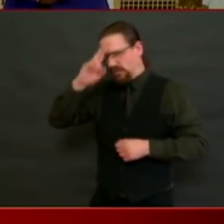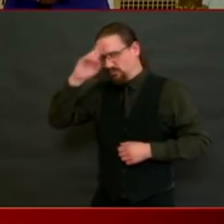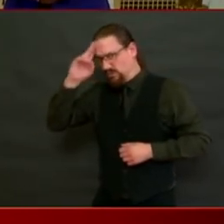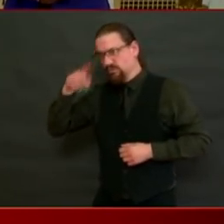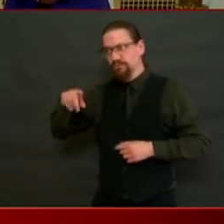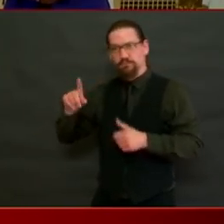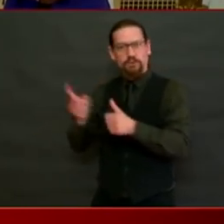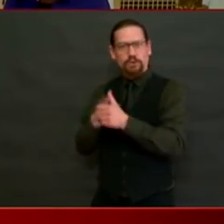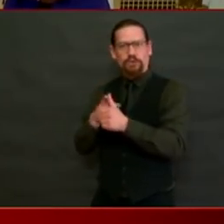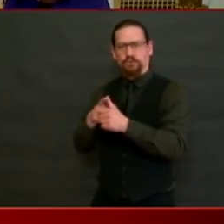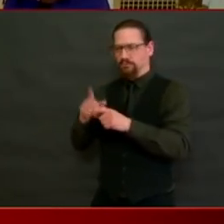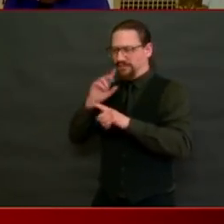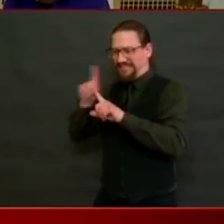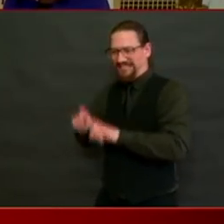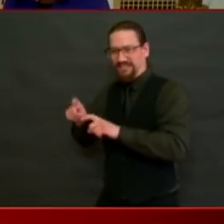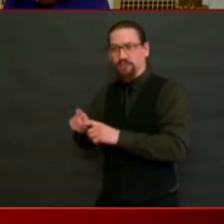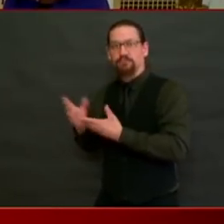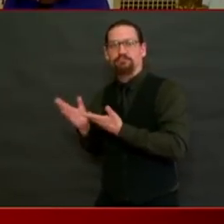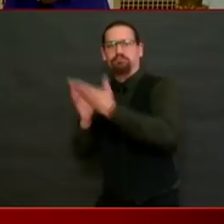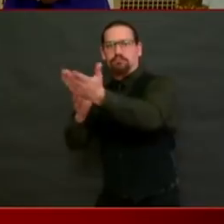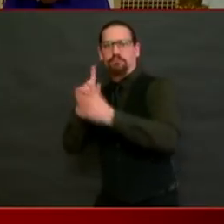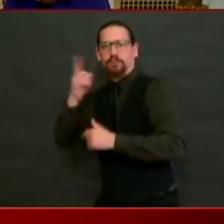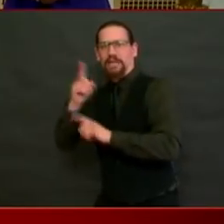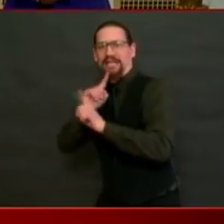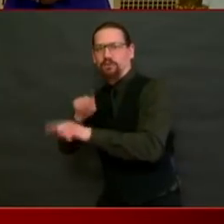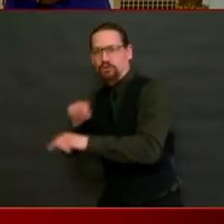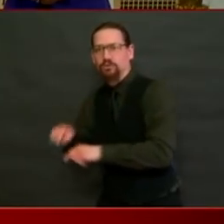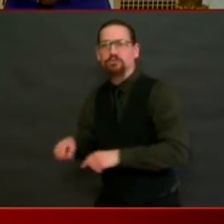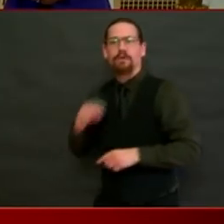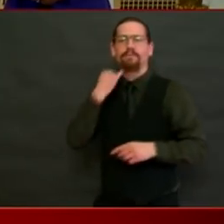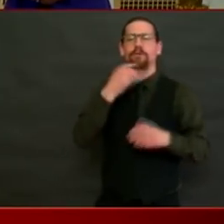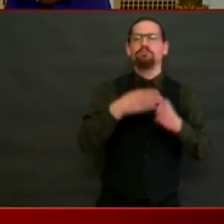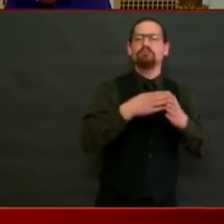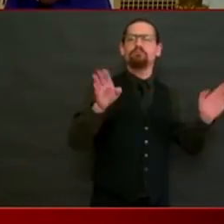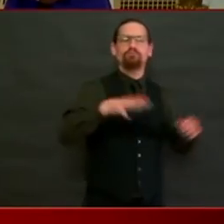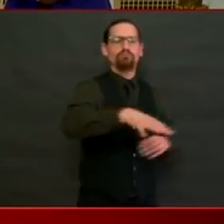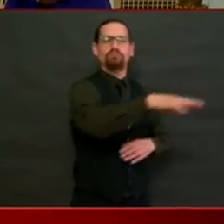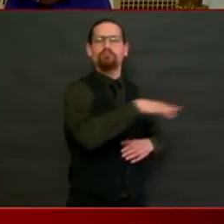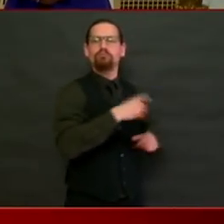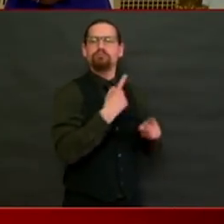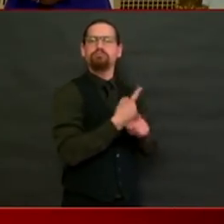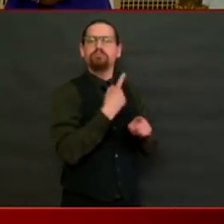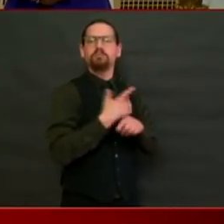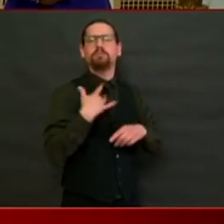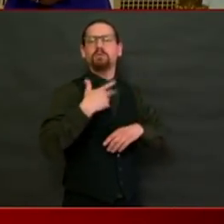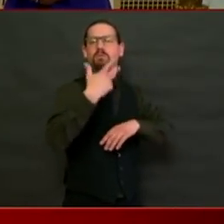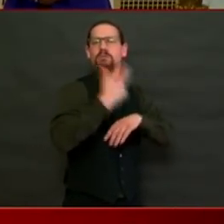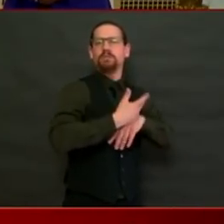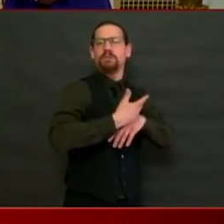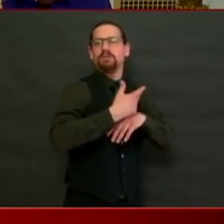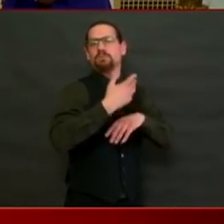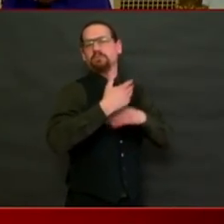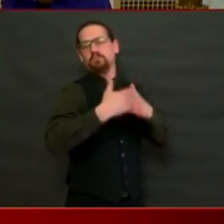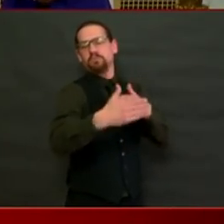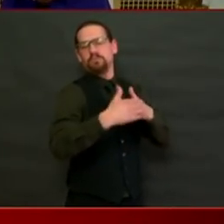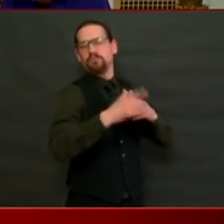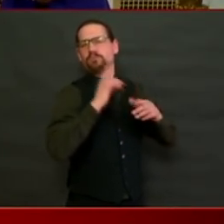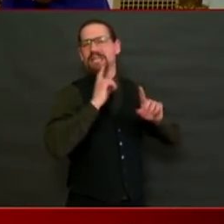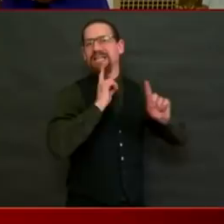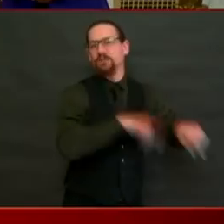three days for you to get your results back. But I want, I want everyone to know we're open for business for testing, so please